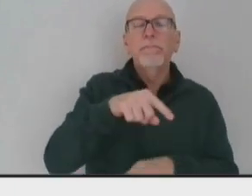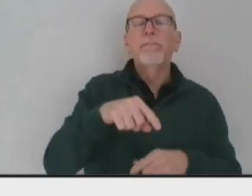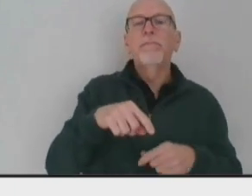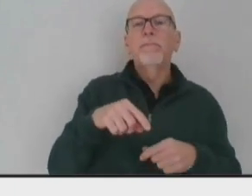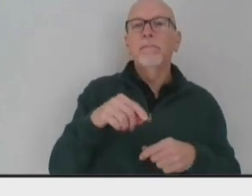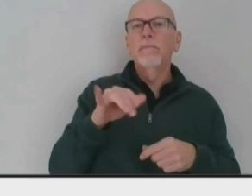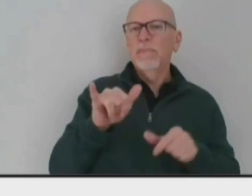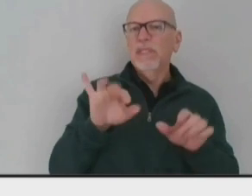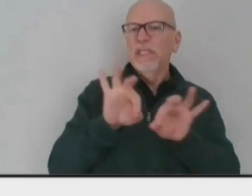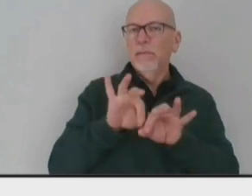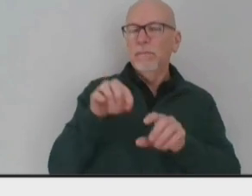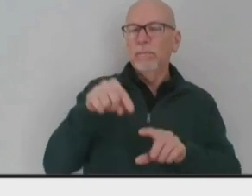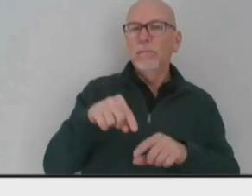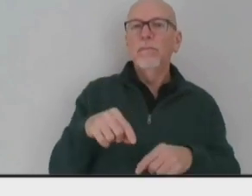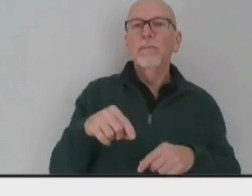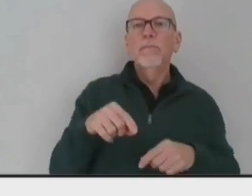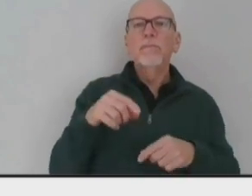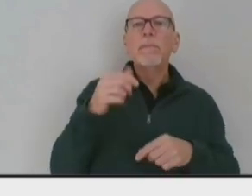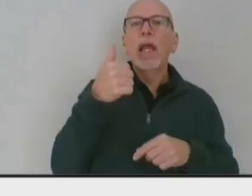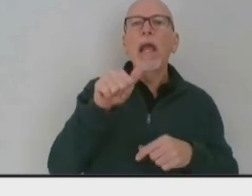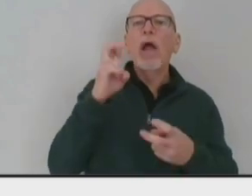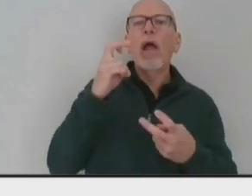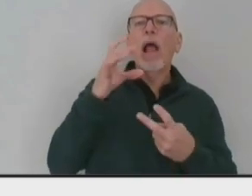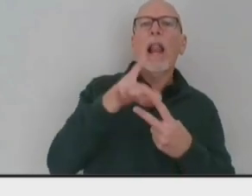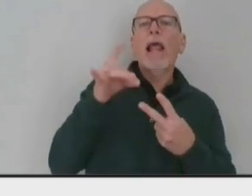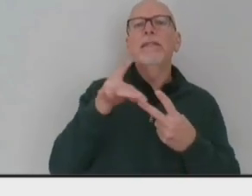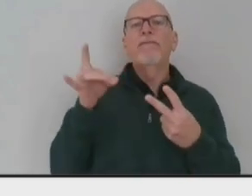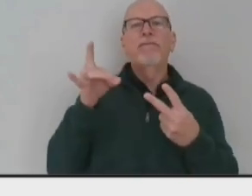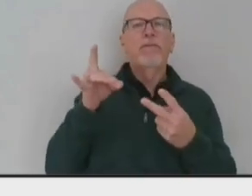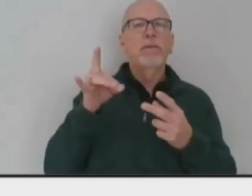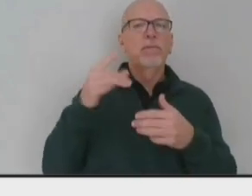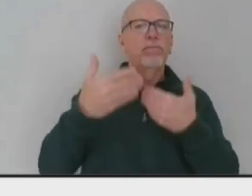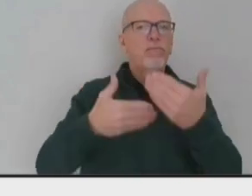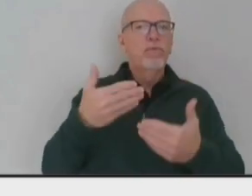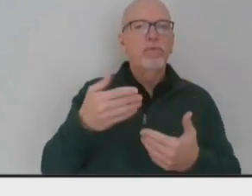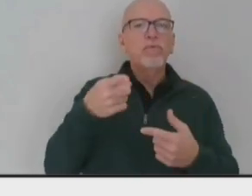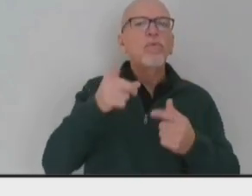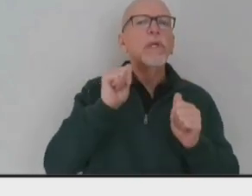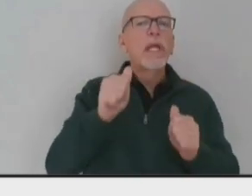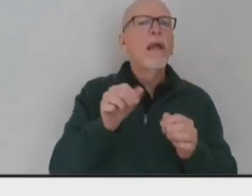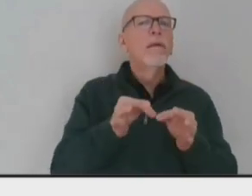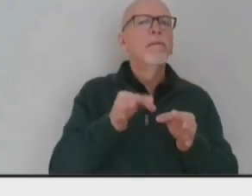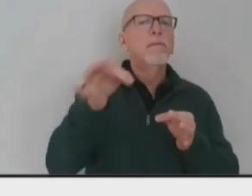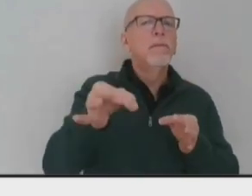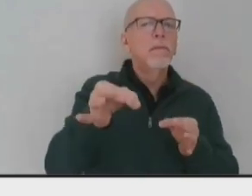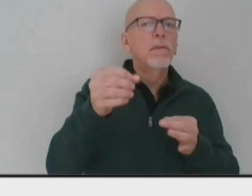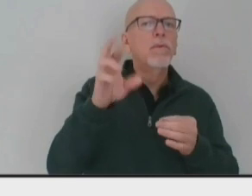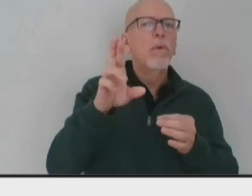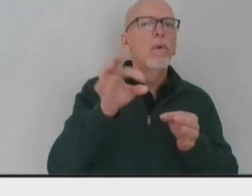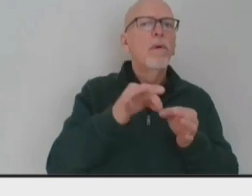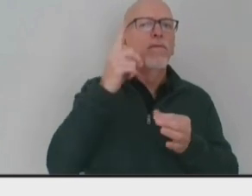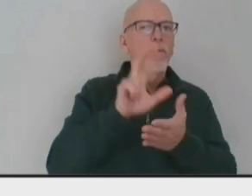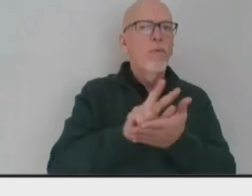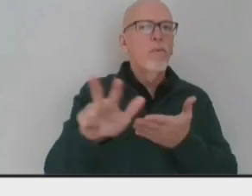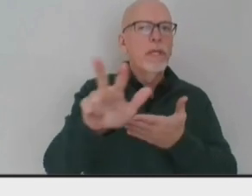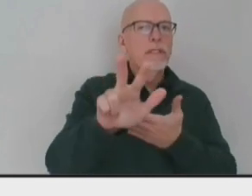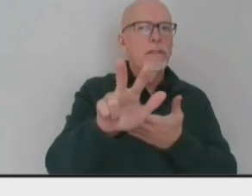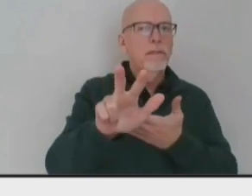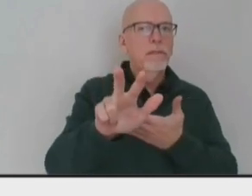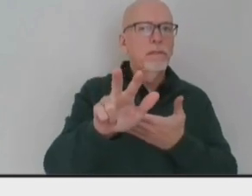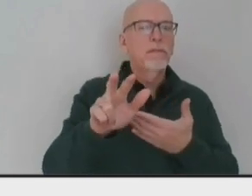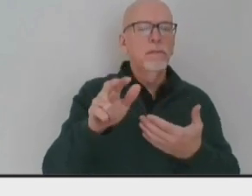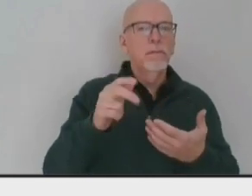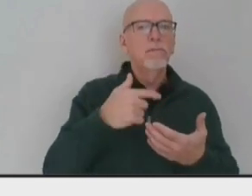key, elective procedures. It can be safely postponed and or delayed for a three-week period. This will